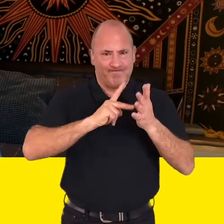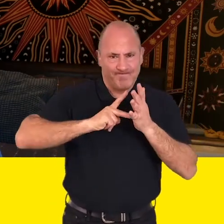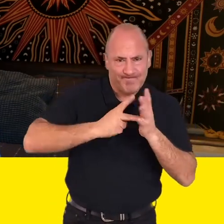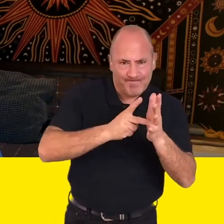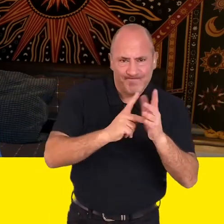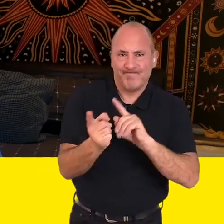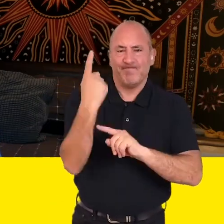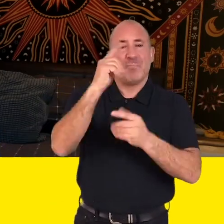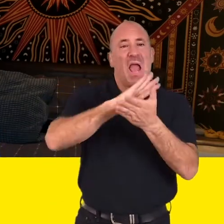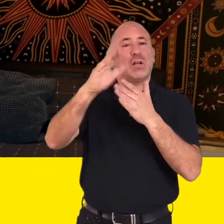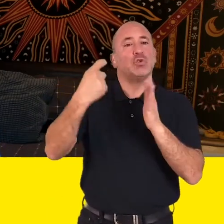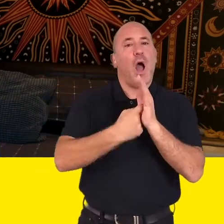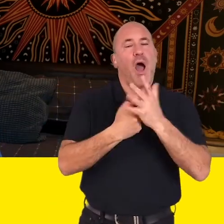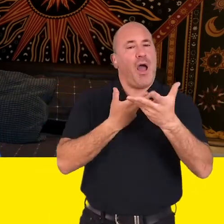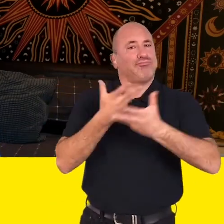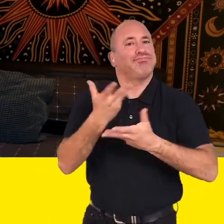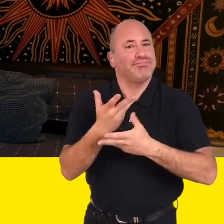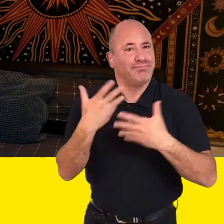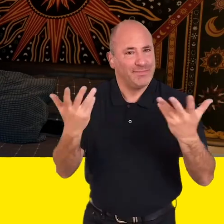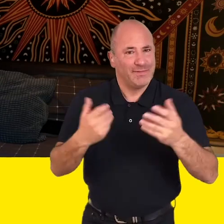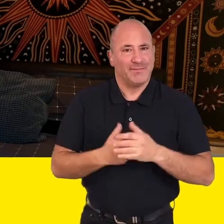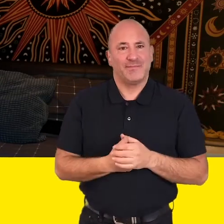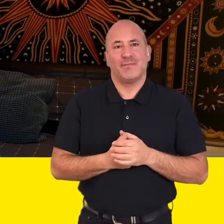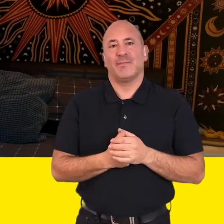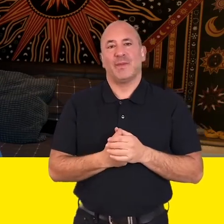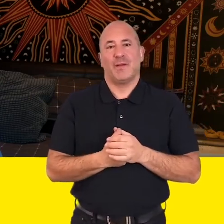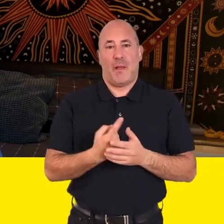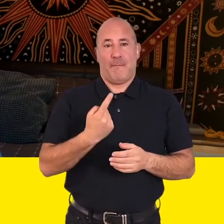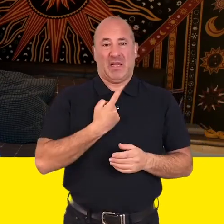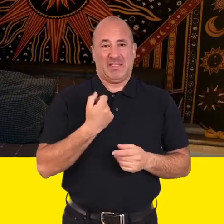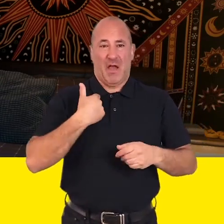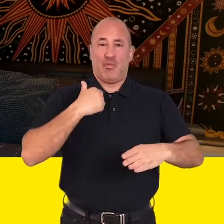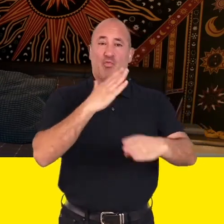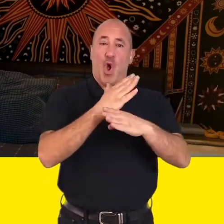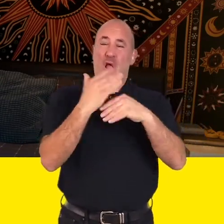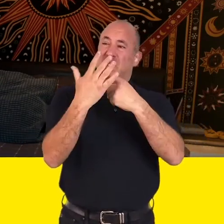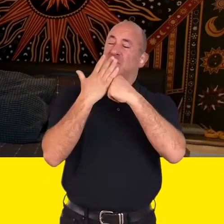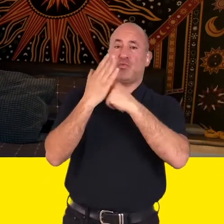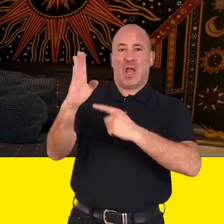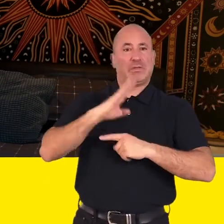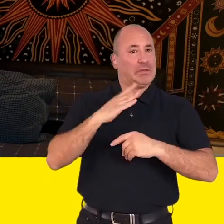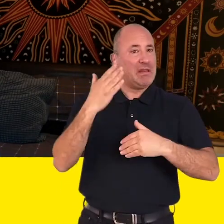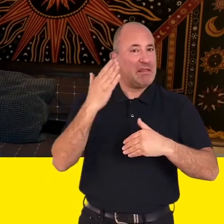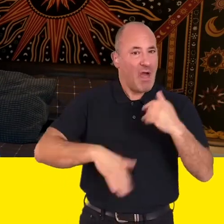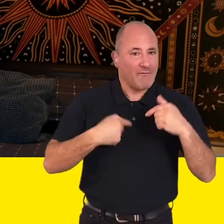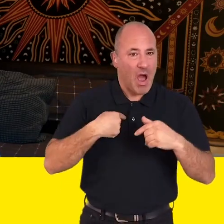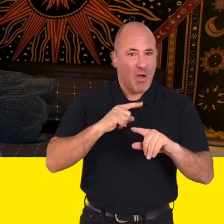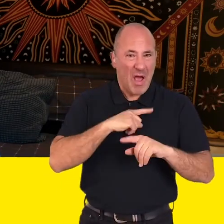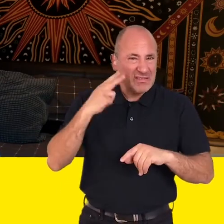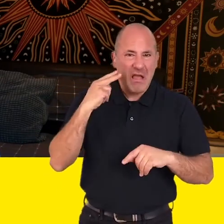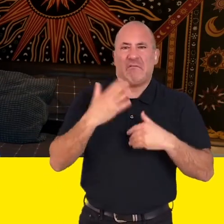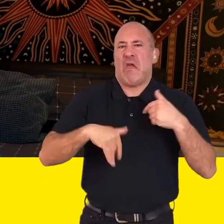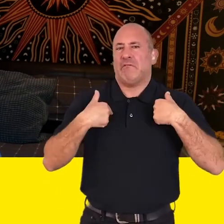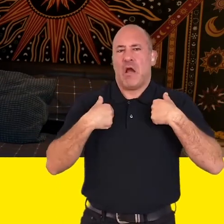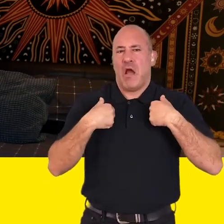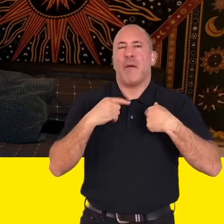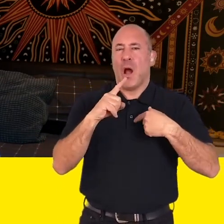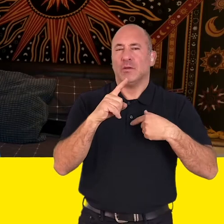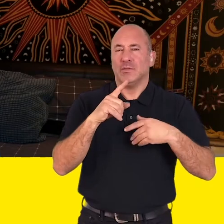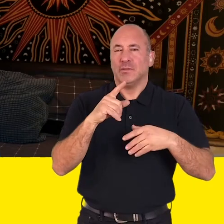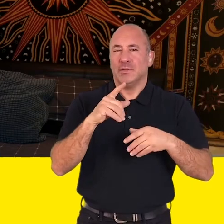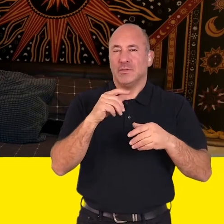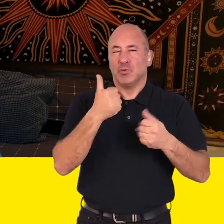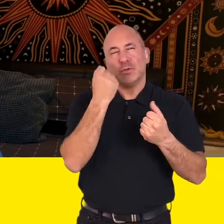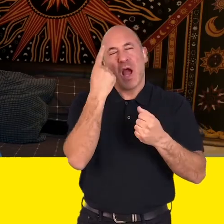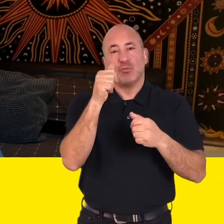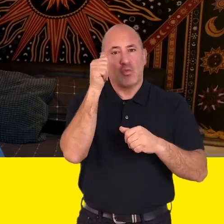necessary steps together to bring it up with your HR department at work. I've never been discriminated against directly by someone before in the workplace because of my